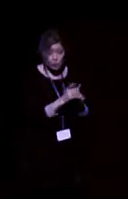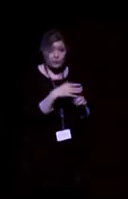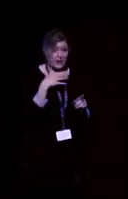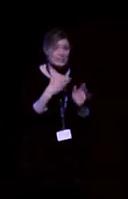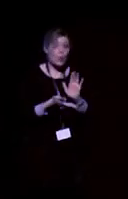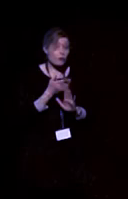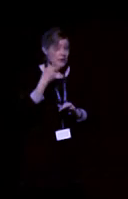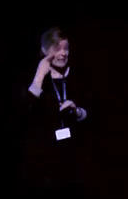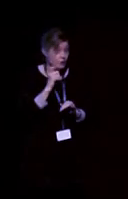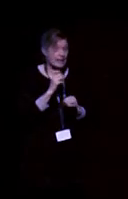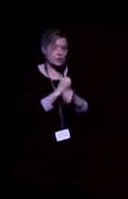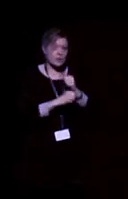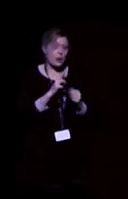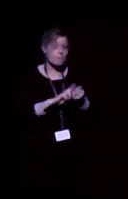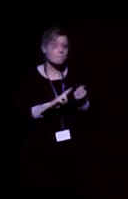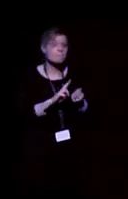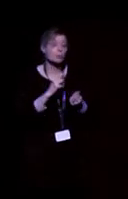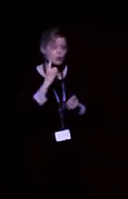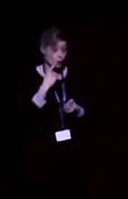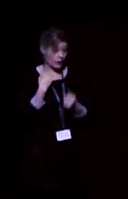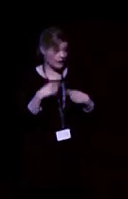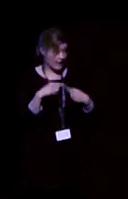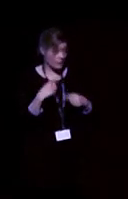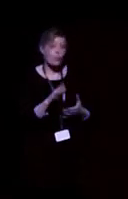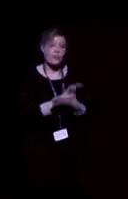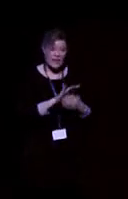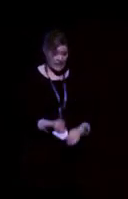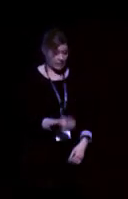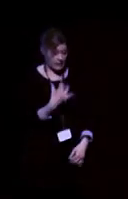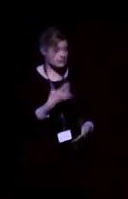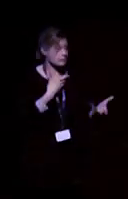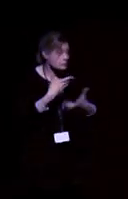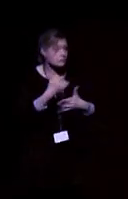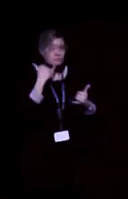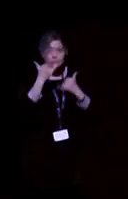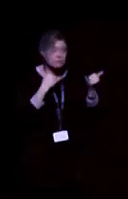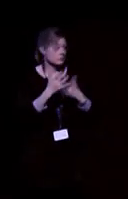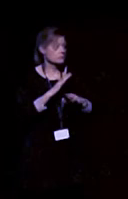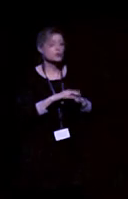and therefore she continues to do her job well and not to struggle.